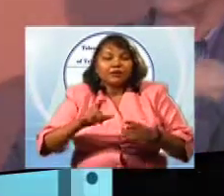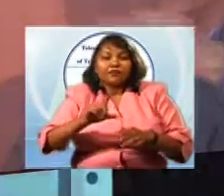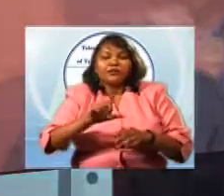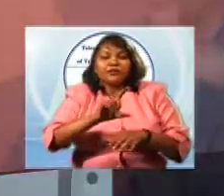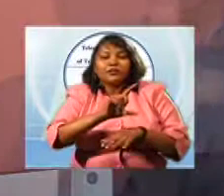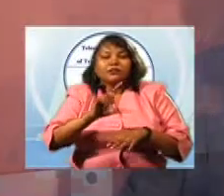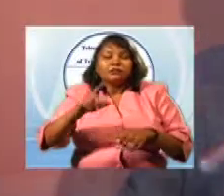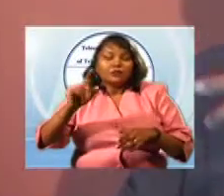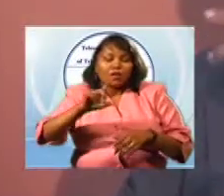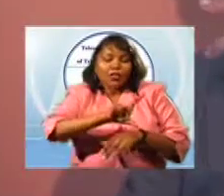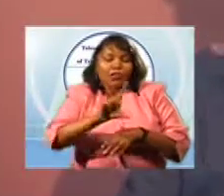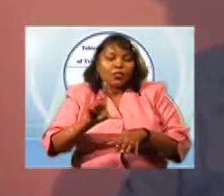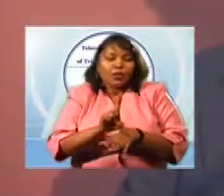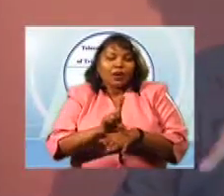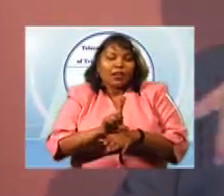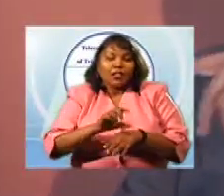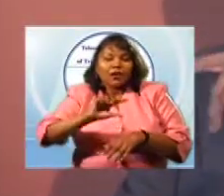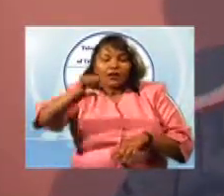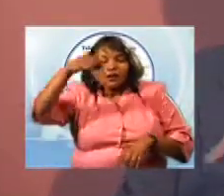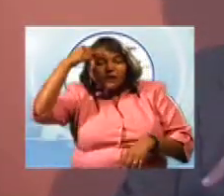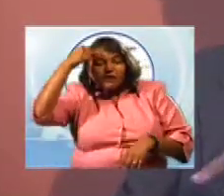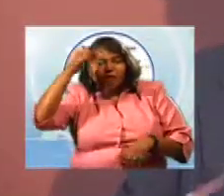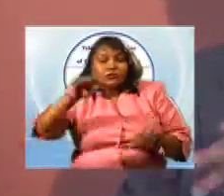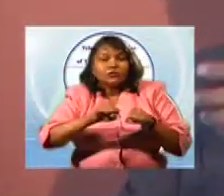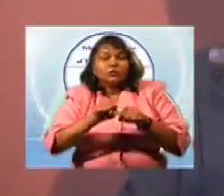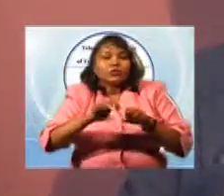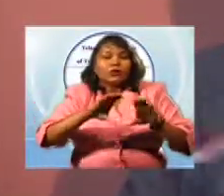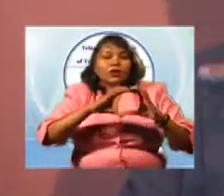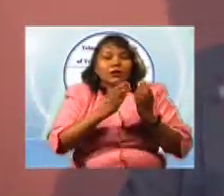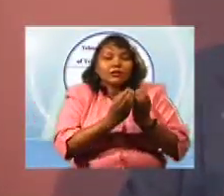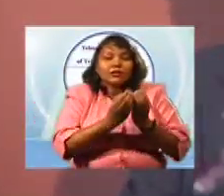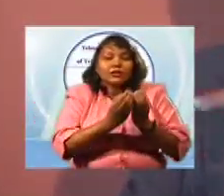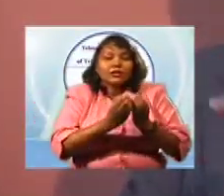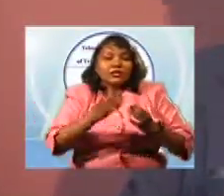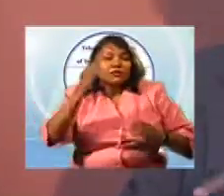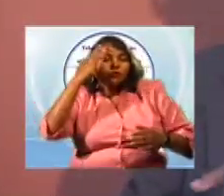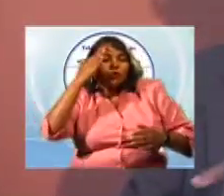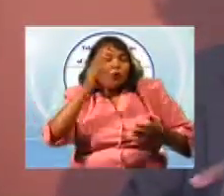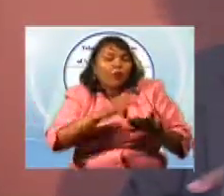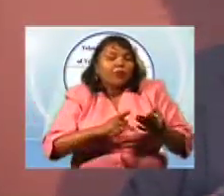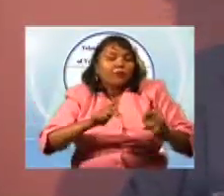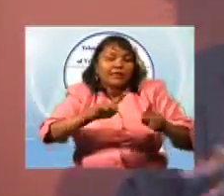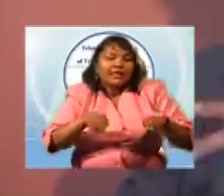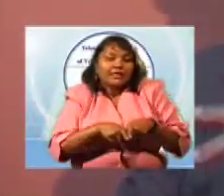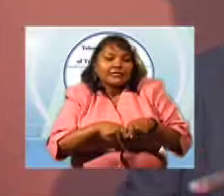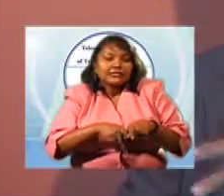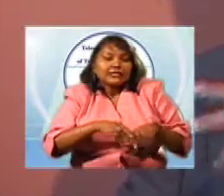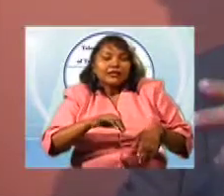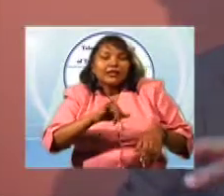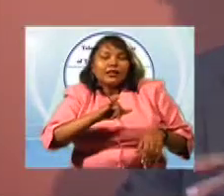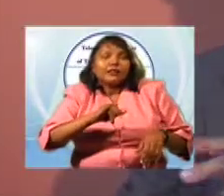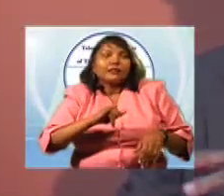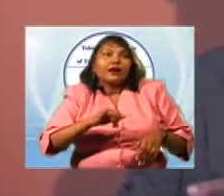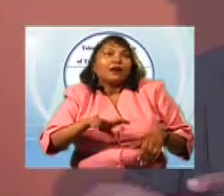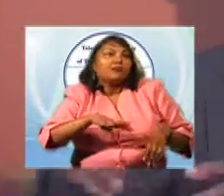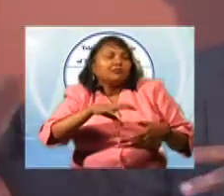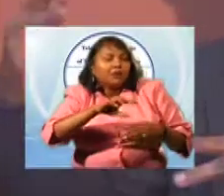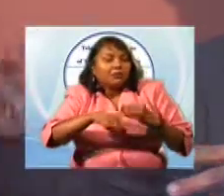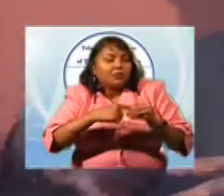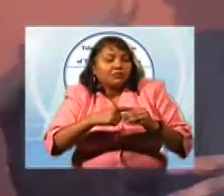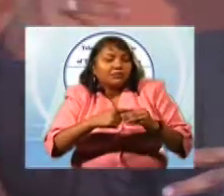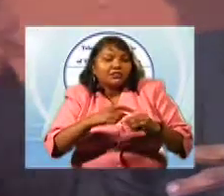-awareness of who they are and what their place is like, and they will know what they want, and somehow or the other,